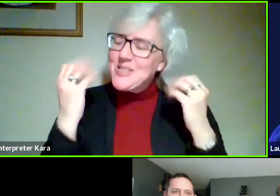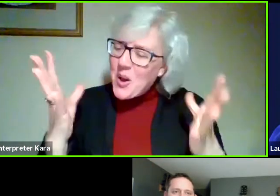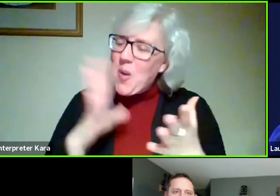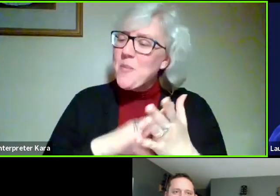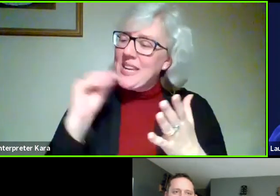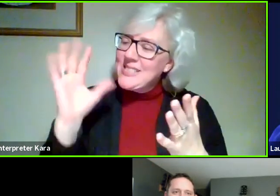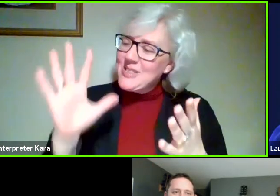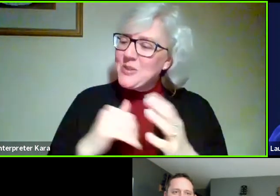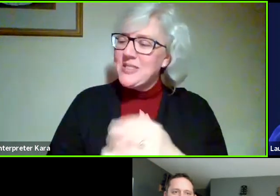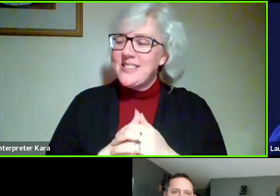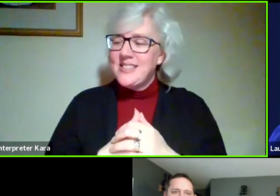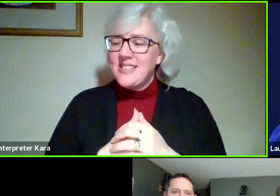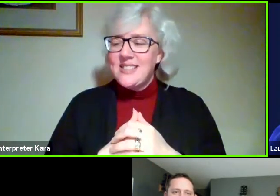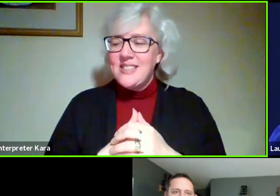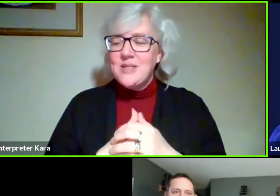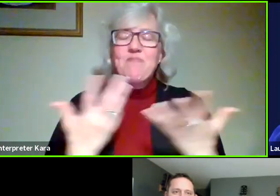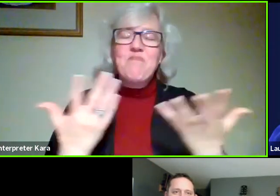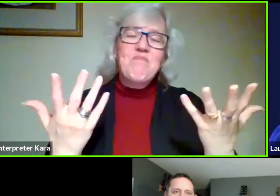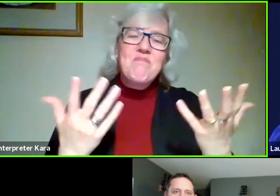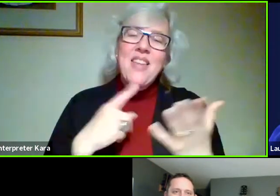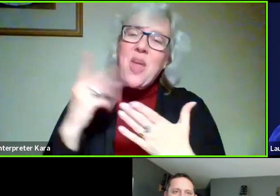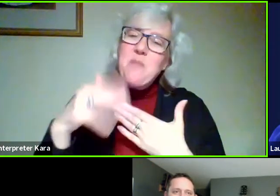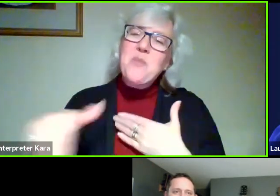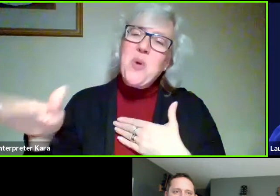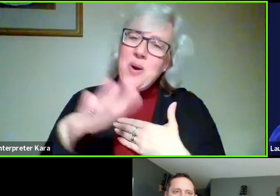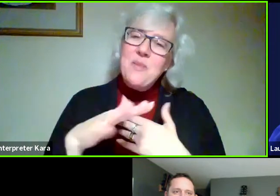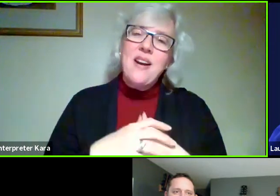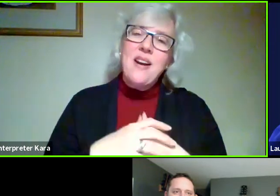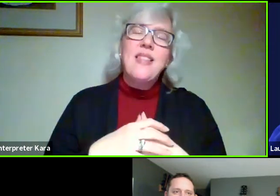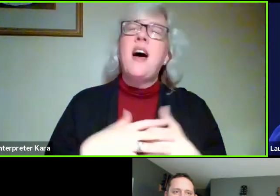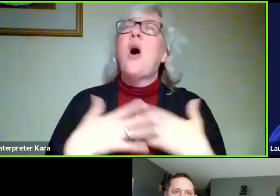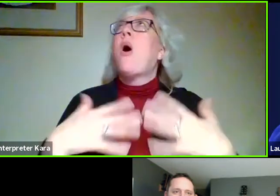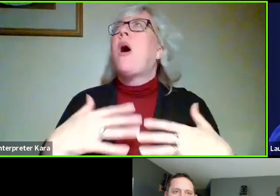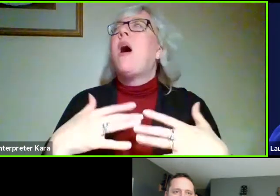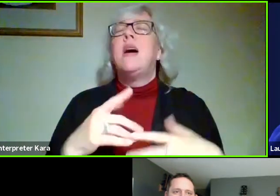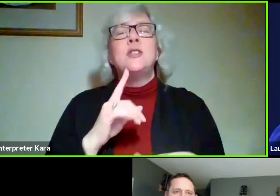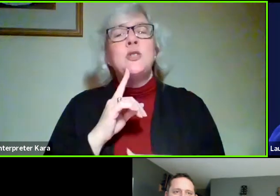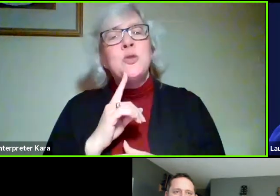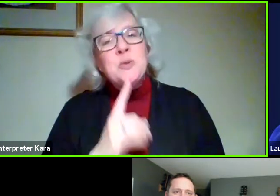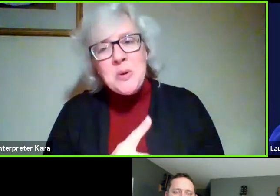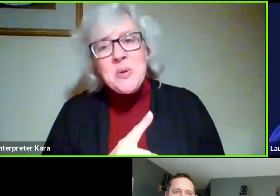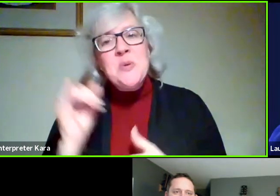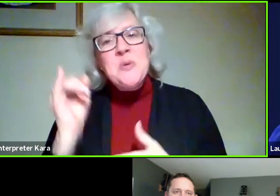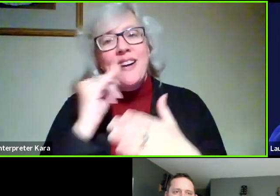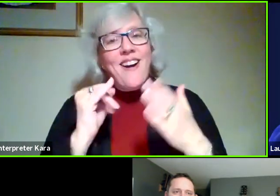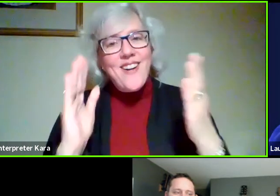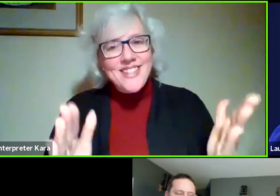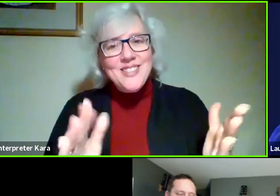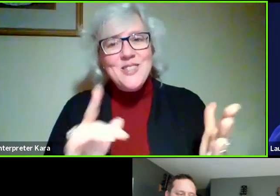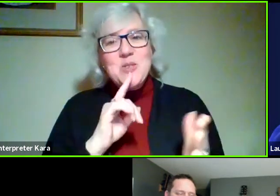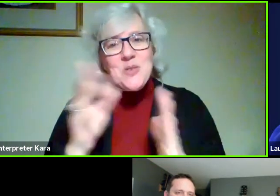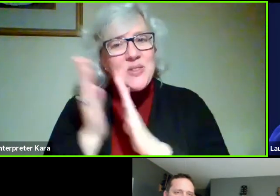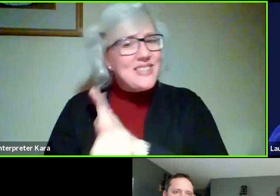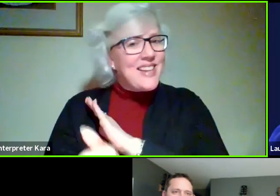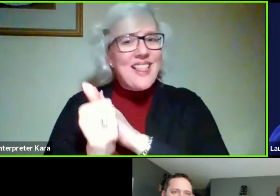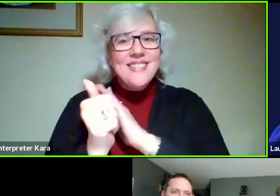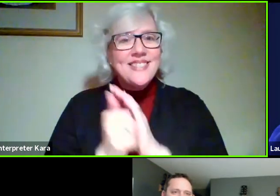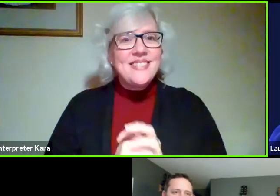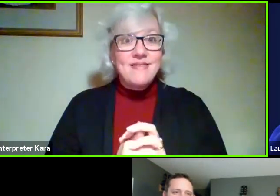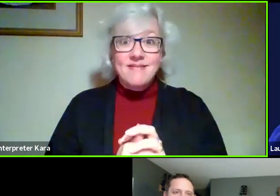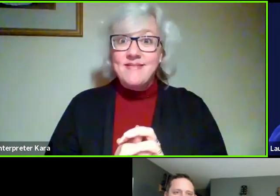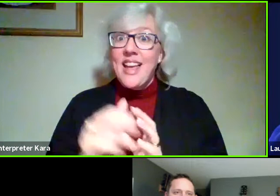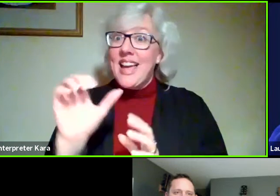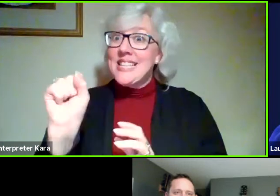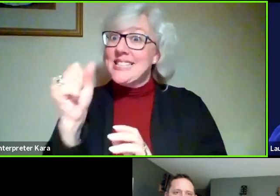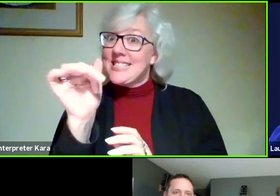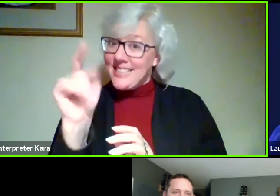that come into our program area, and they are true artists and true talents. And definitely Scott